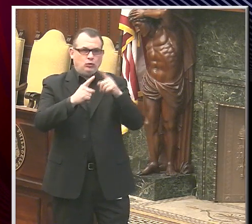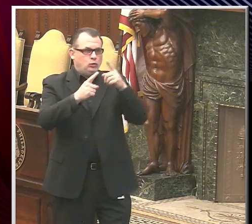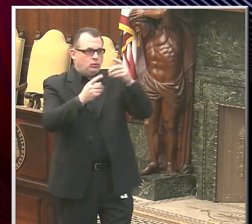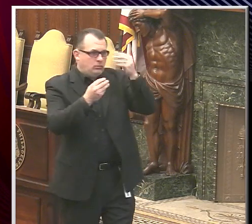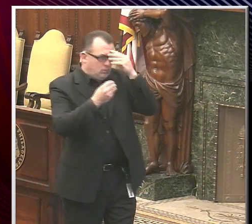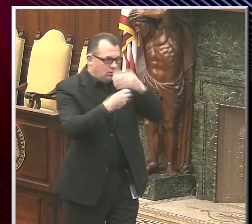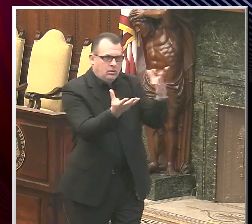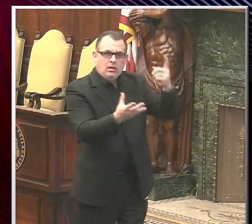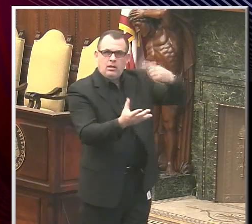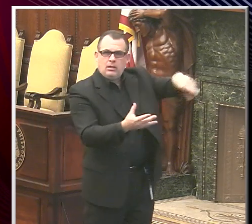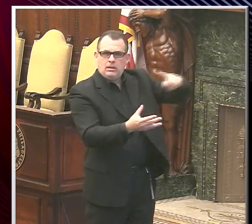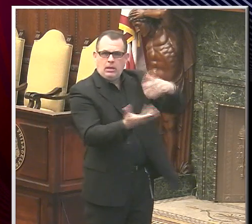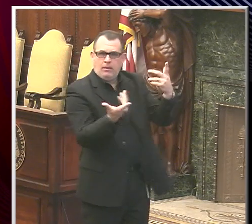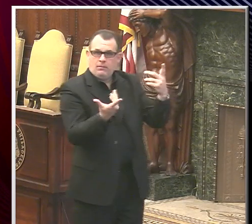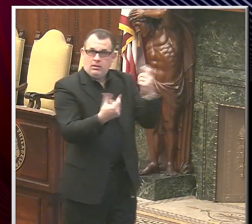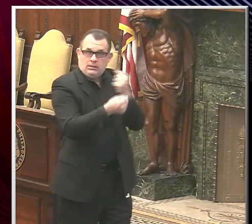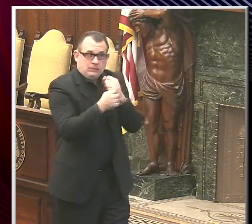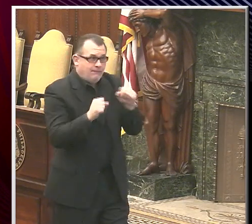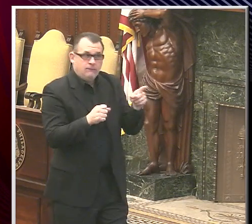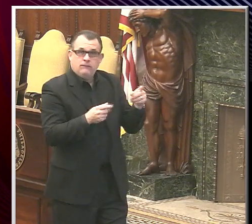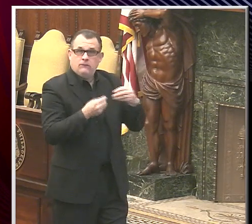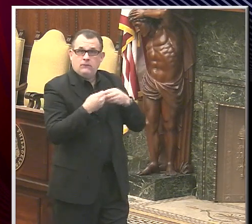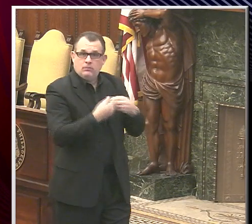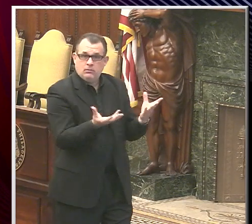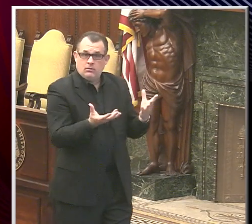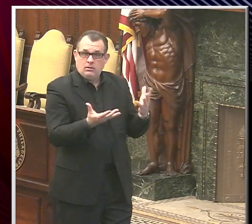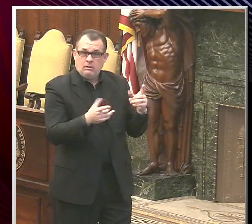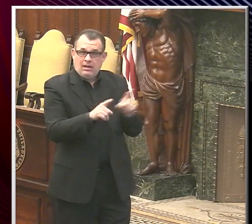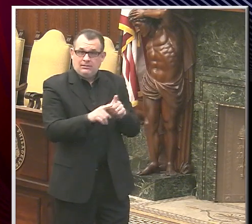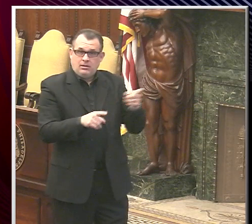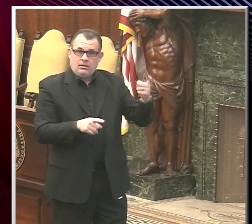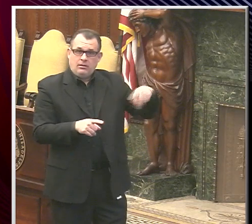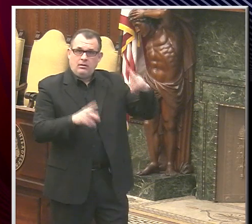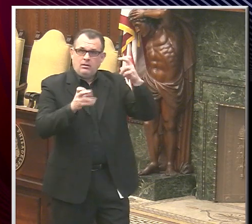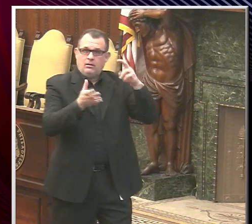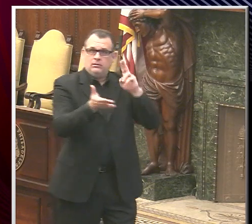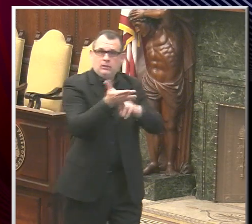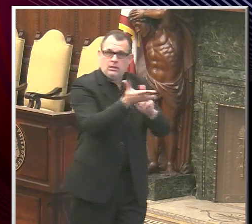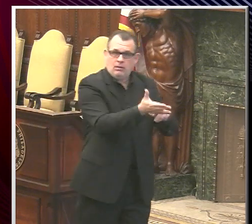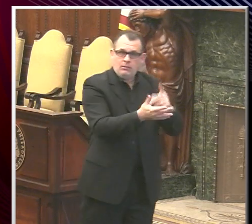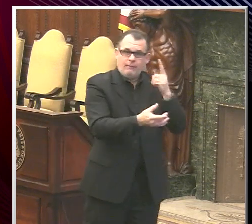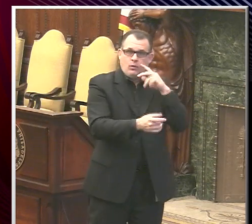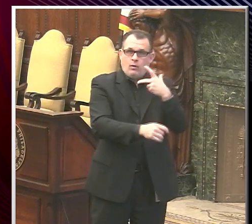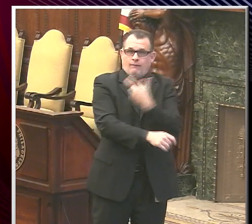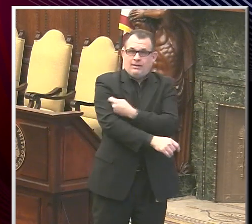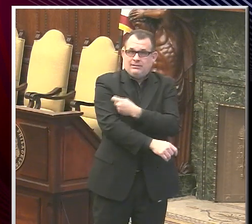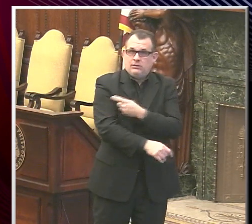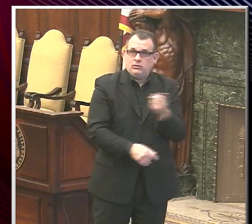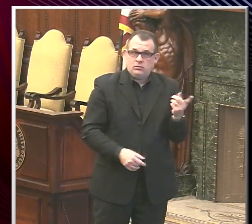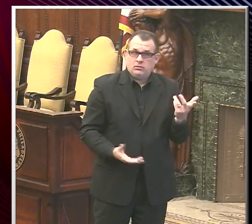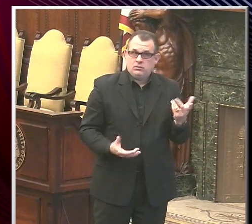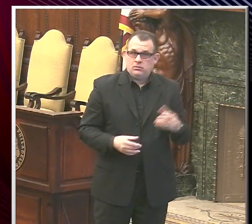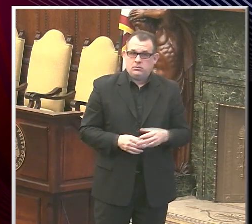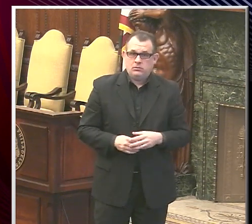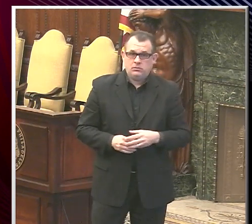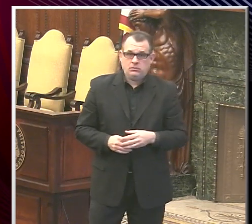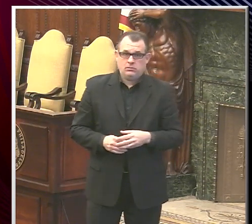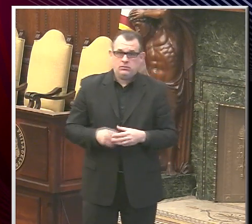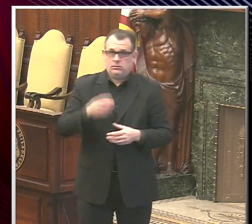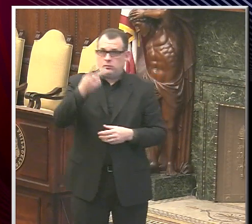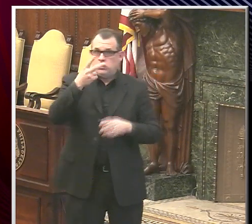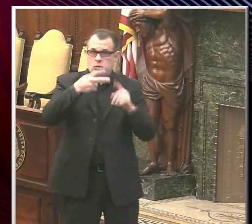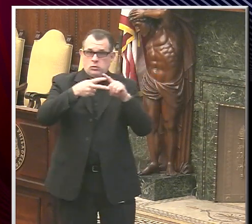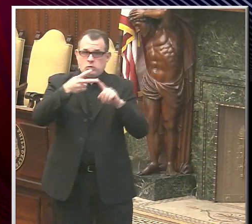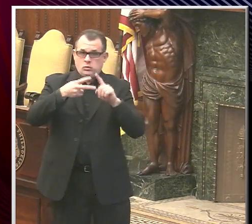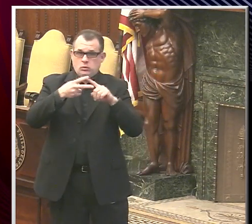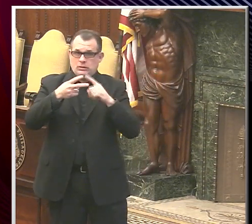in regards to their safety as they sign up for vaccination? Two messages. Number one,